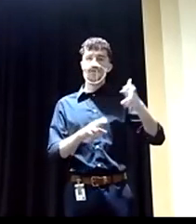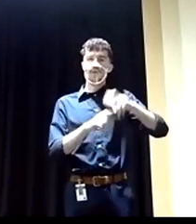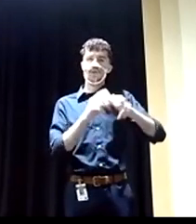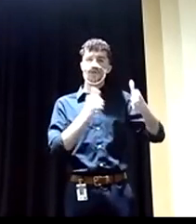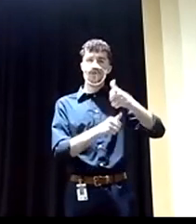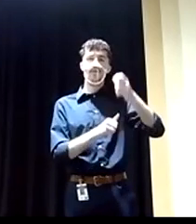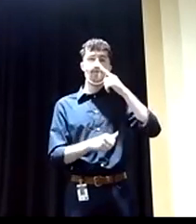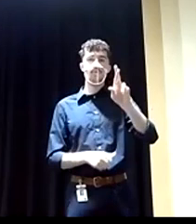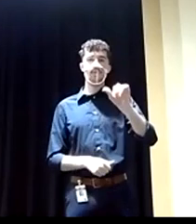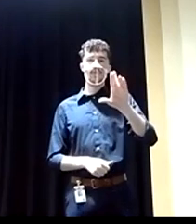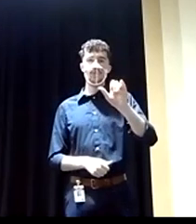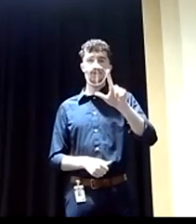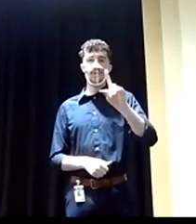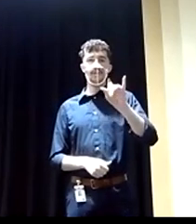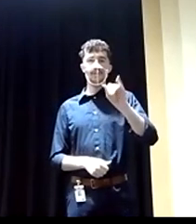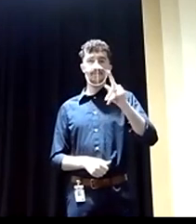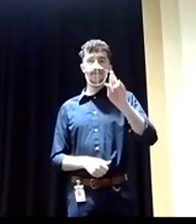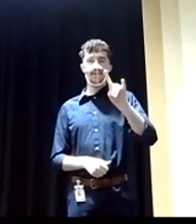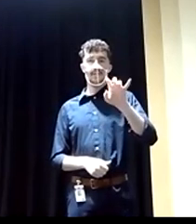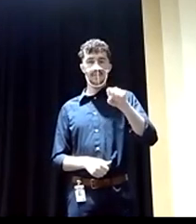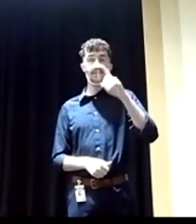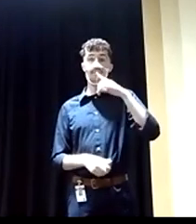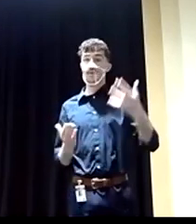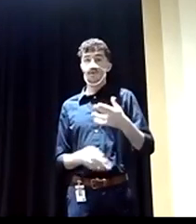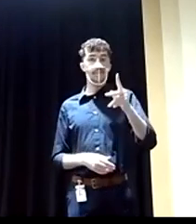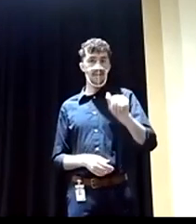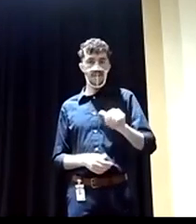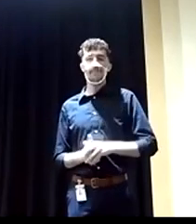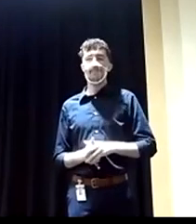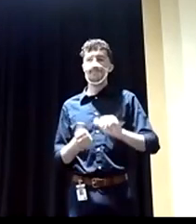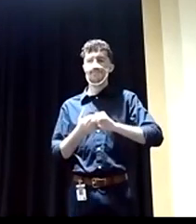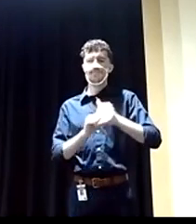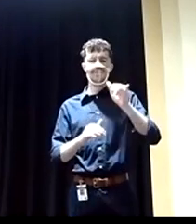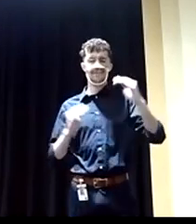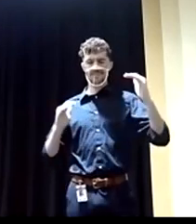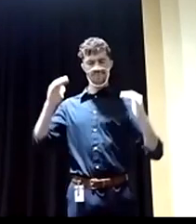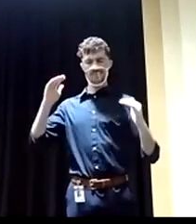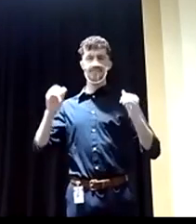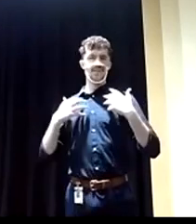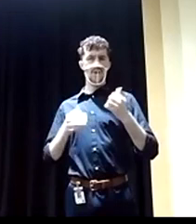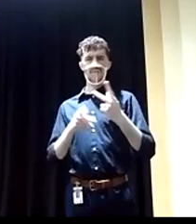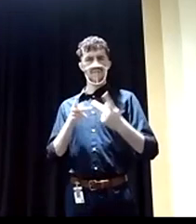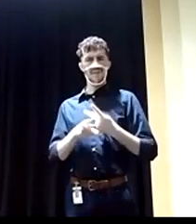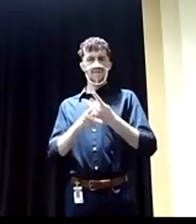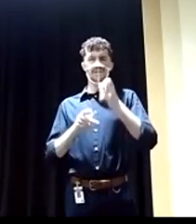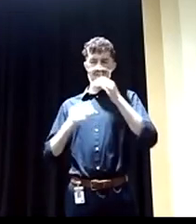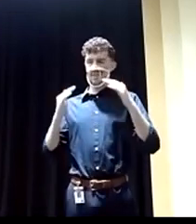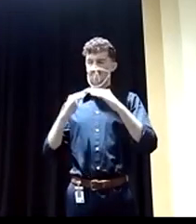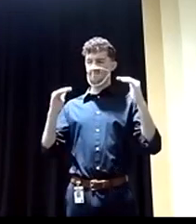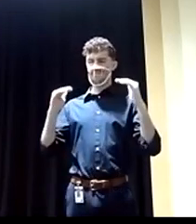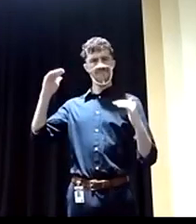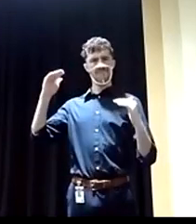Disparacies Commission here in Pennsylvania, just how impactful that the imbalance in health care disparities among